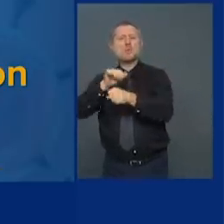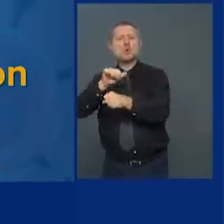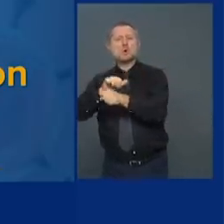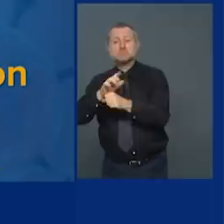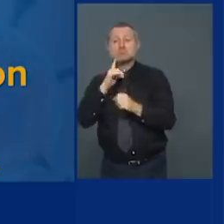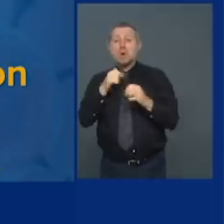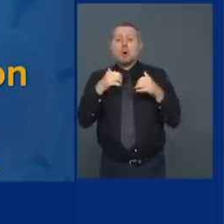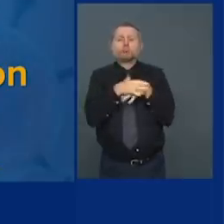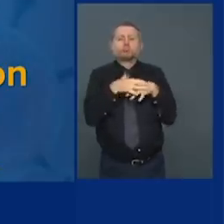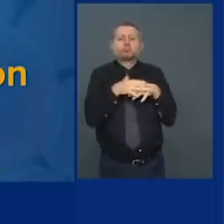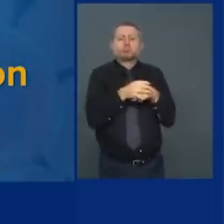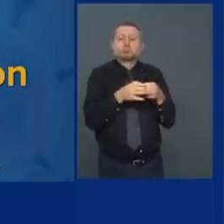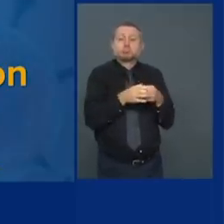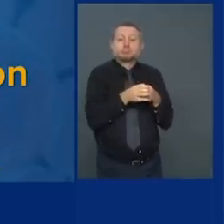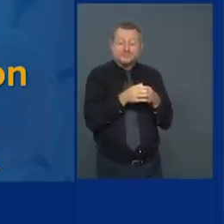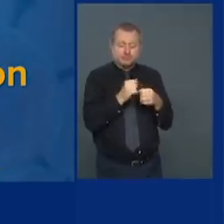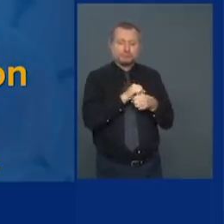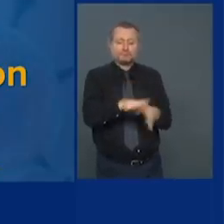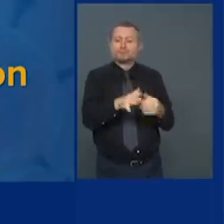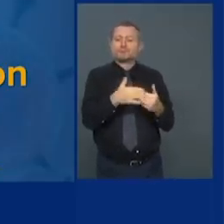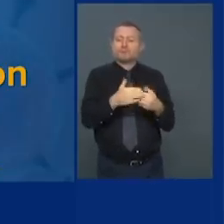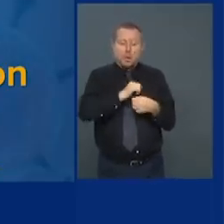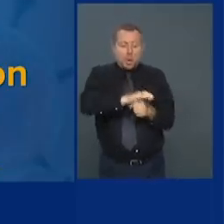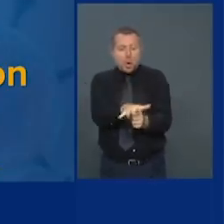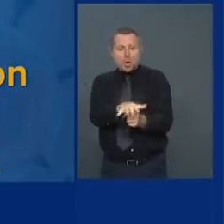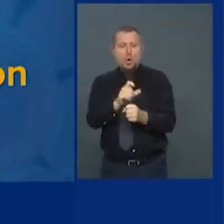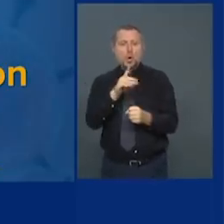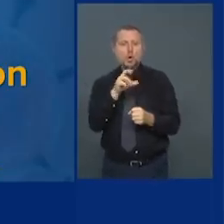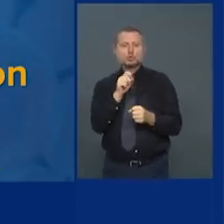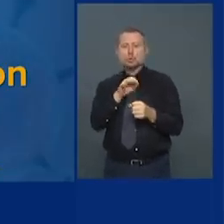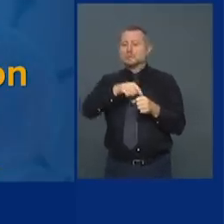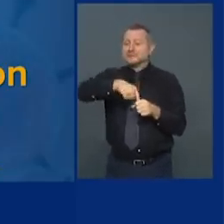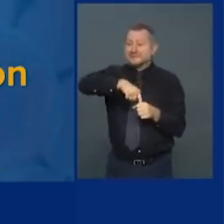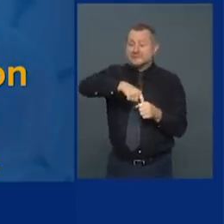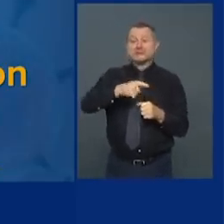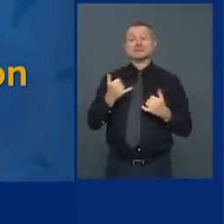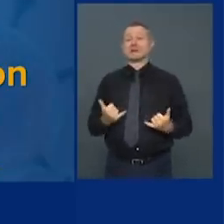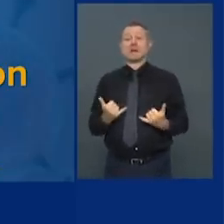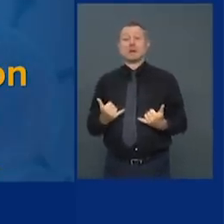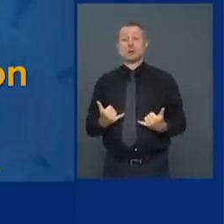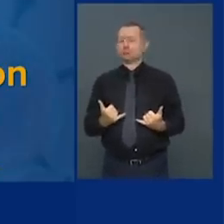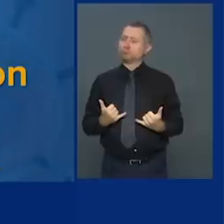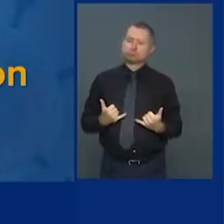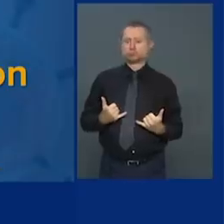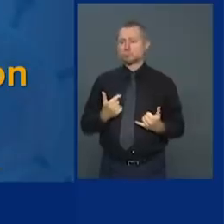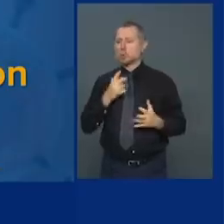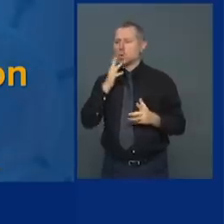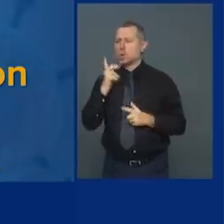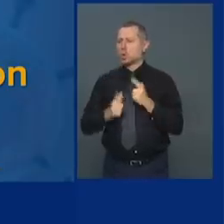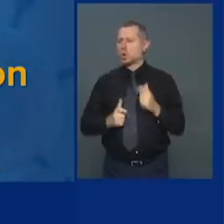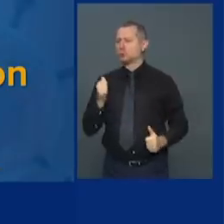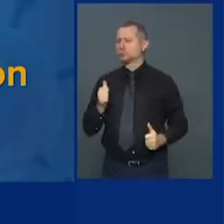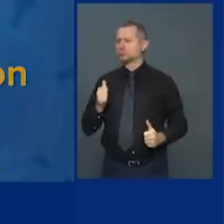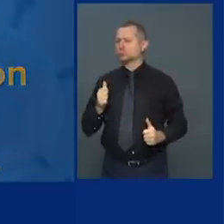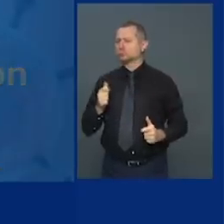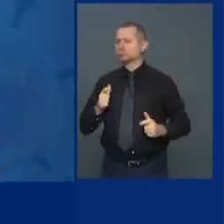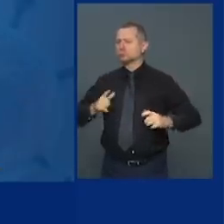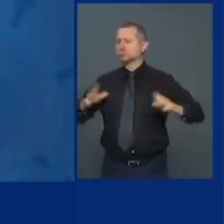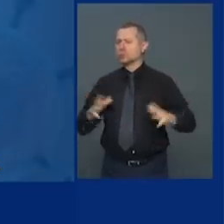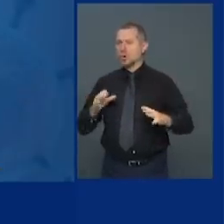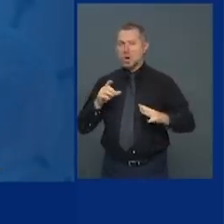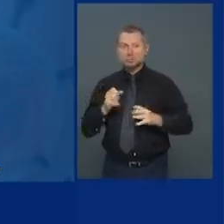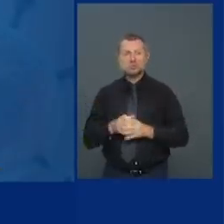developed a cluster. But this is probably the largest cluster that we have addressed